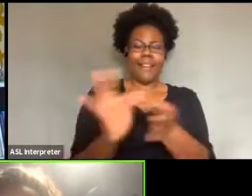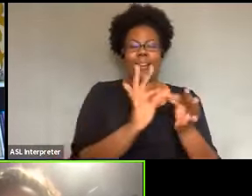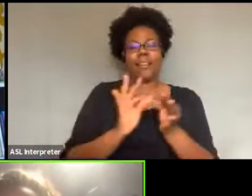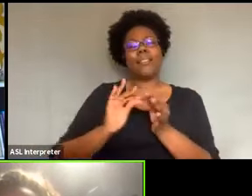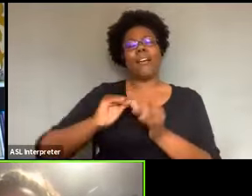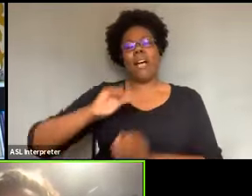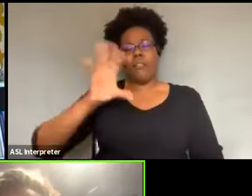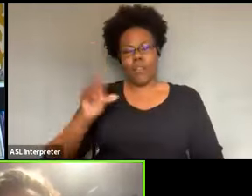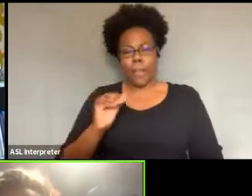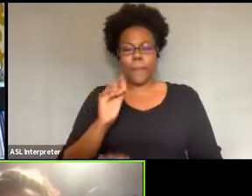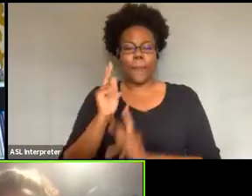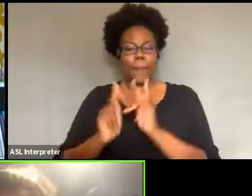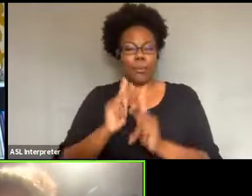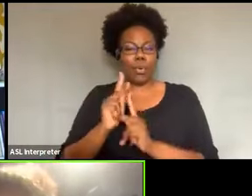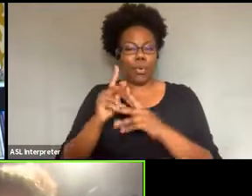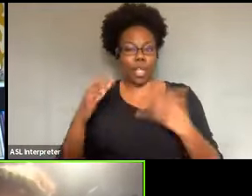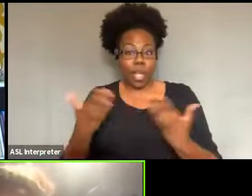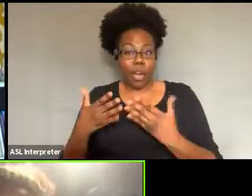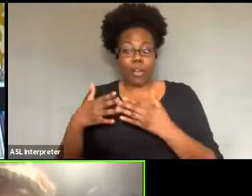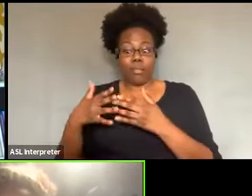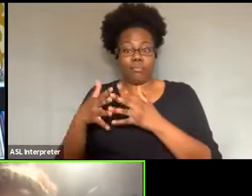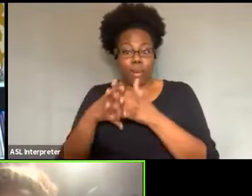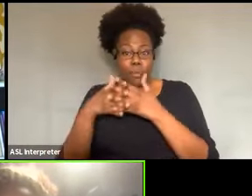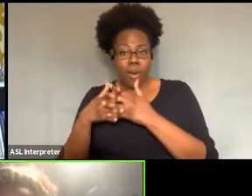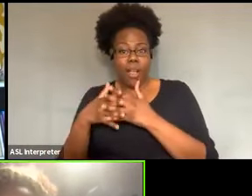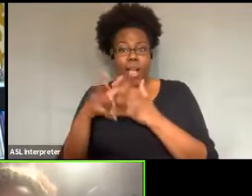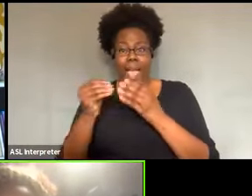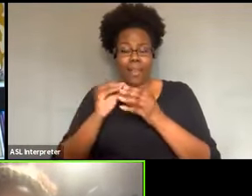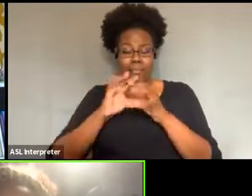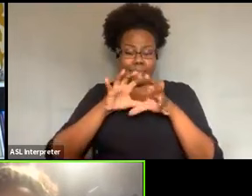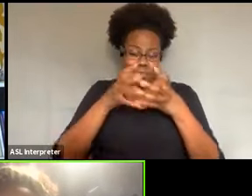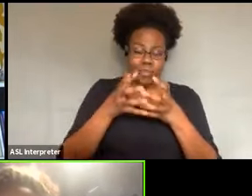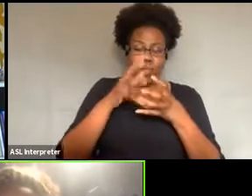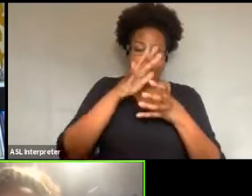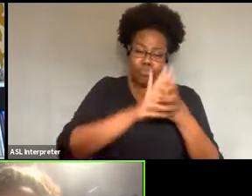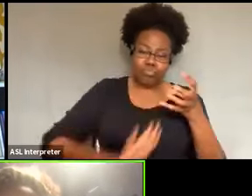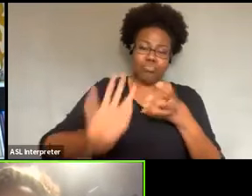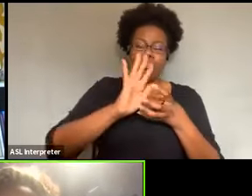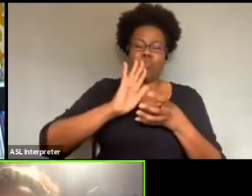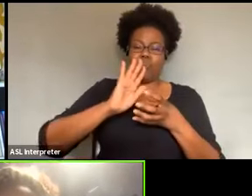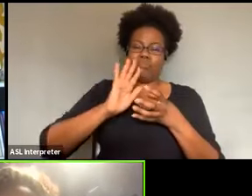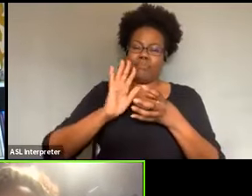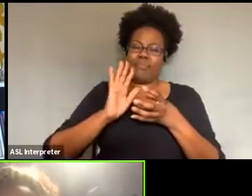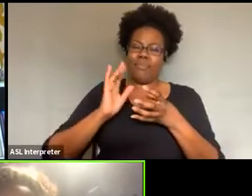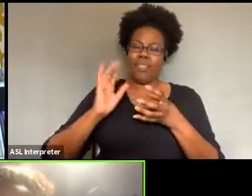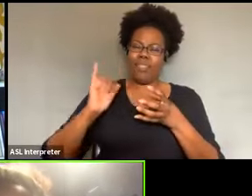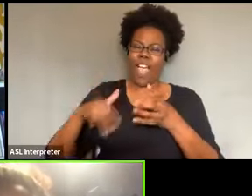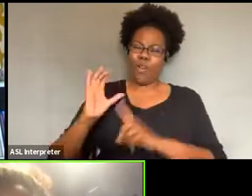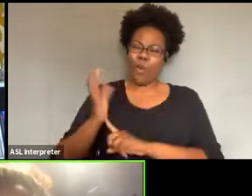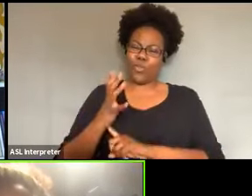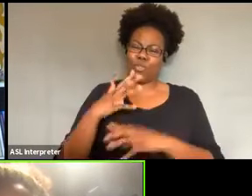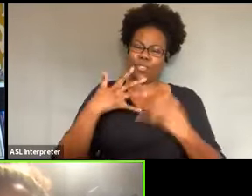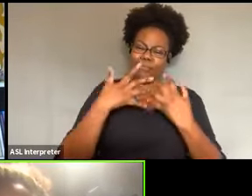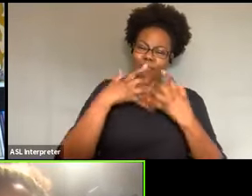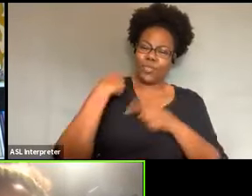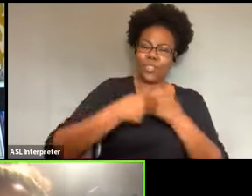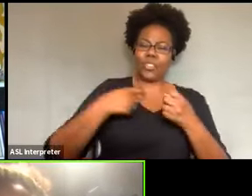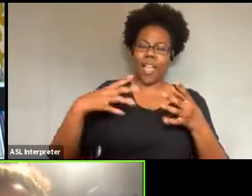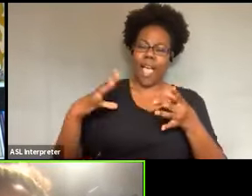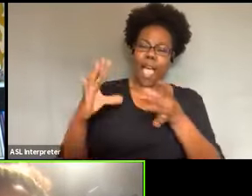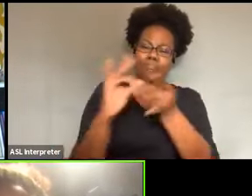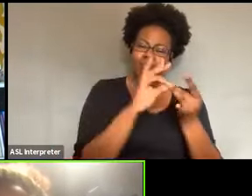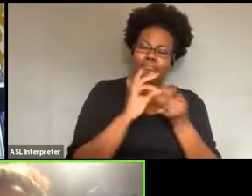the continent and in the diaspora. It's just, it's, it's what connects us that, you know, so it's important to me that